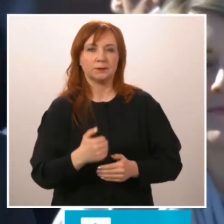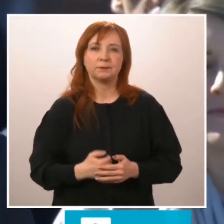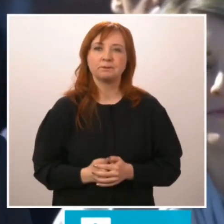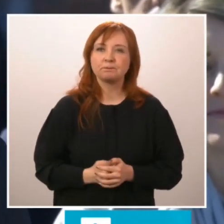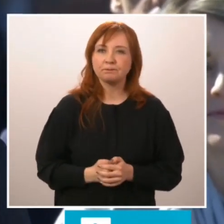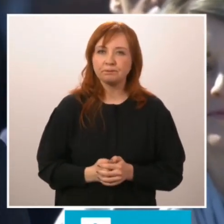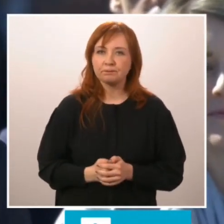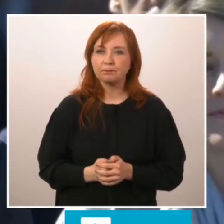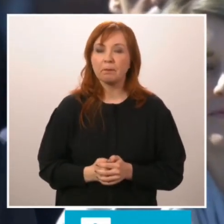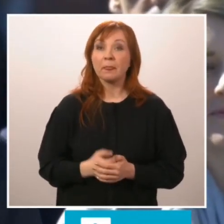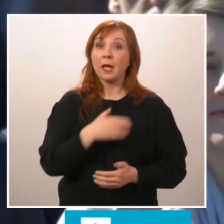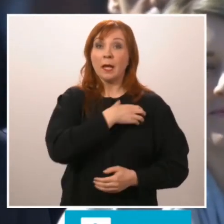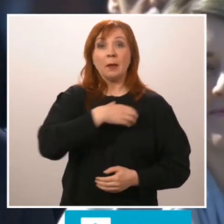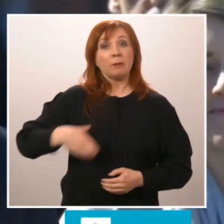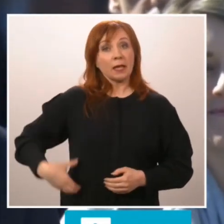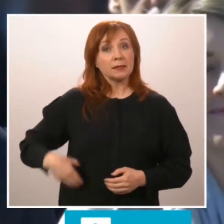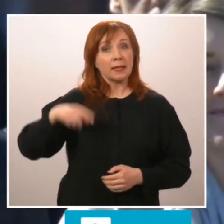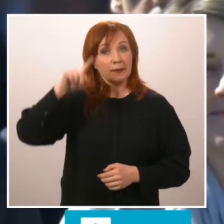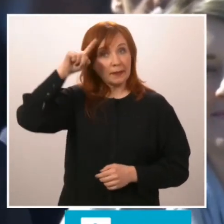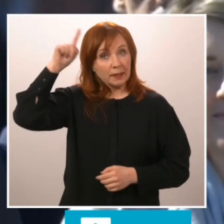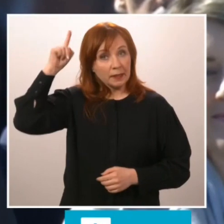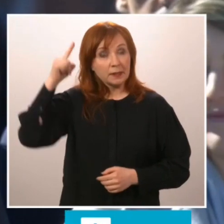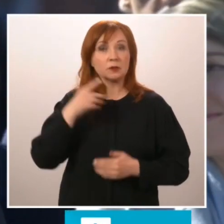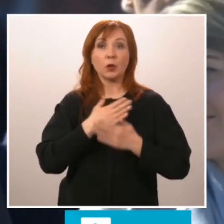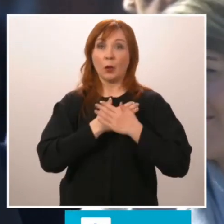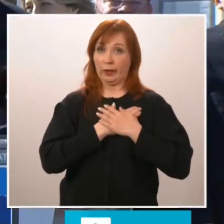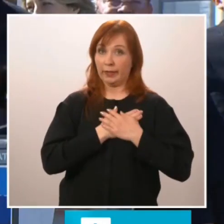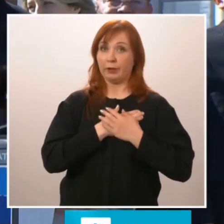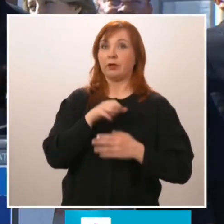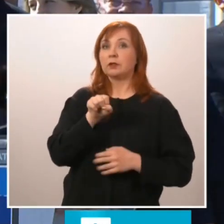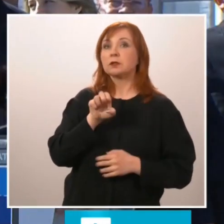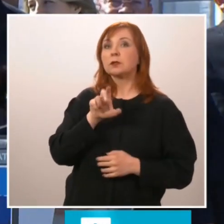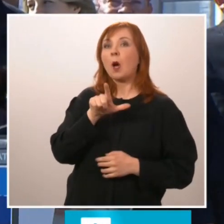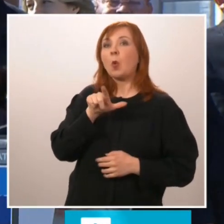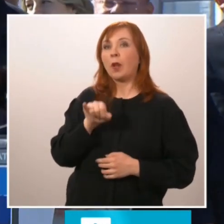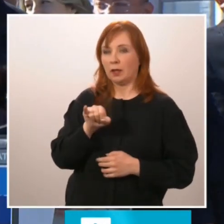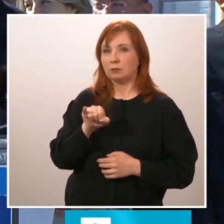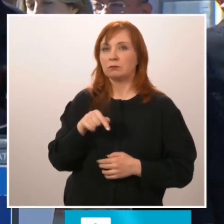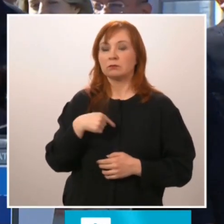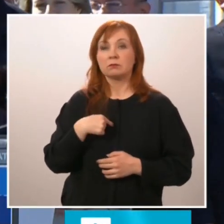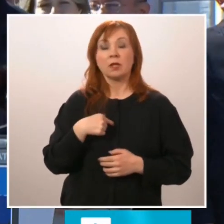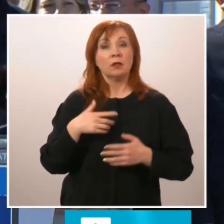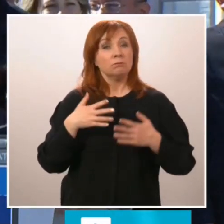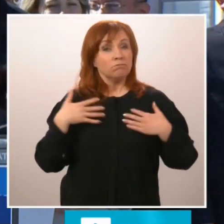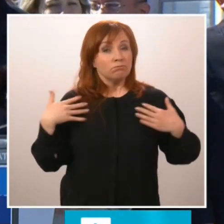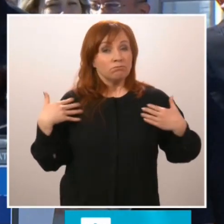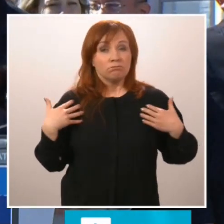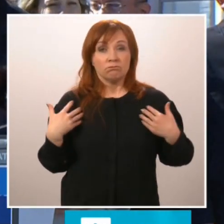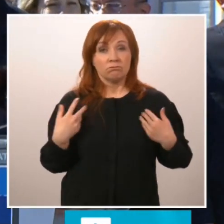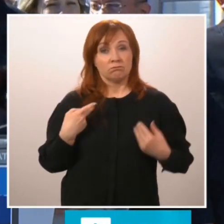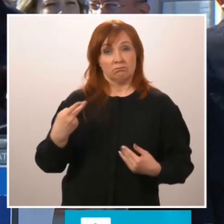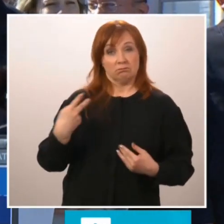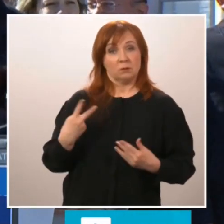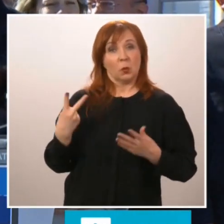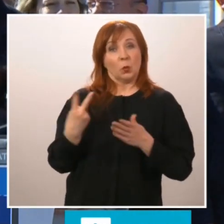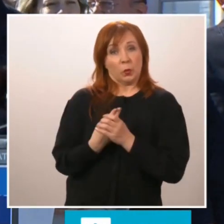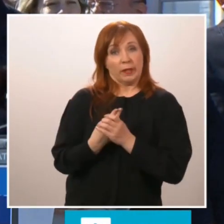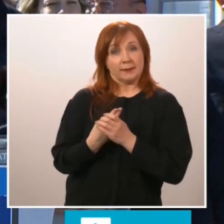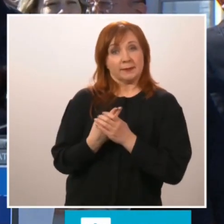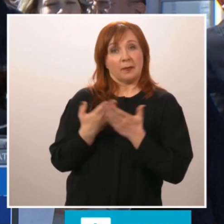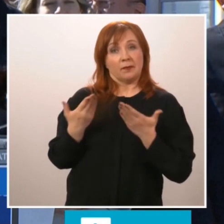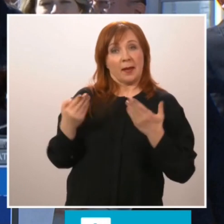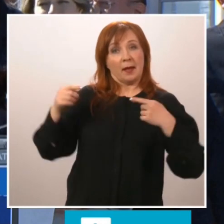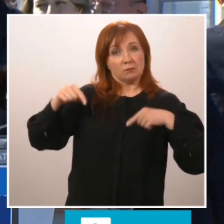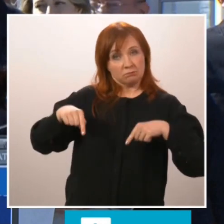President Minnestø Der Saule, I'm glad to be here together with you on this great